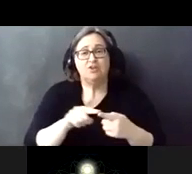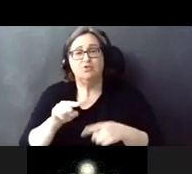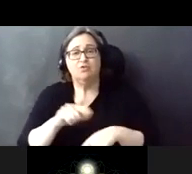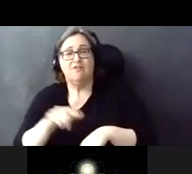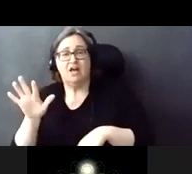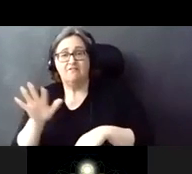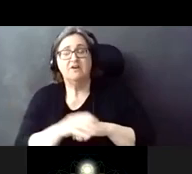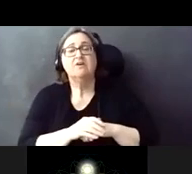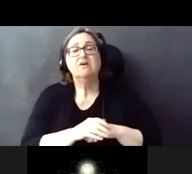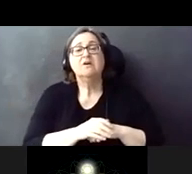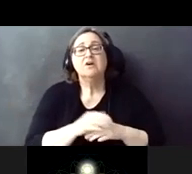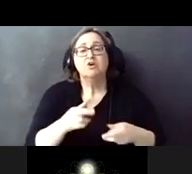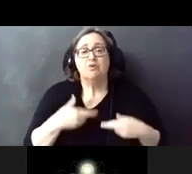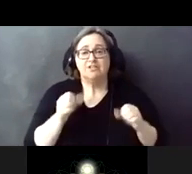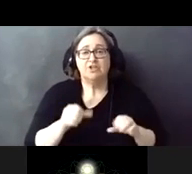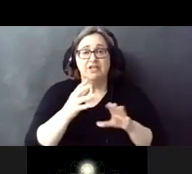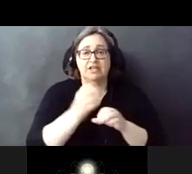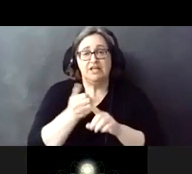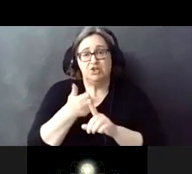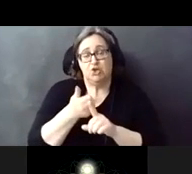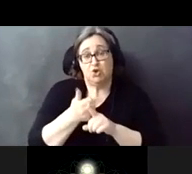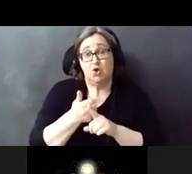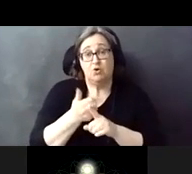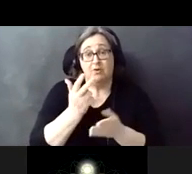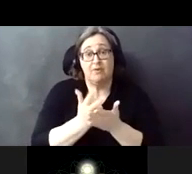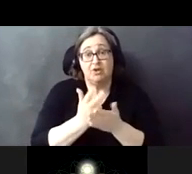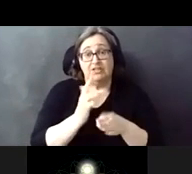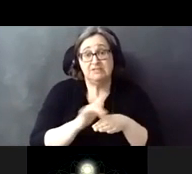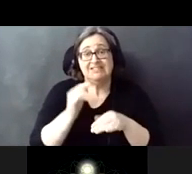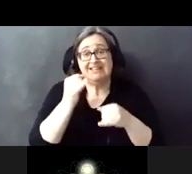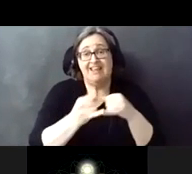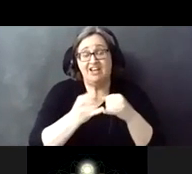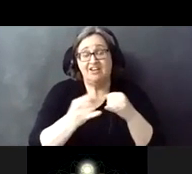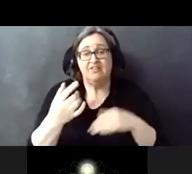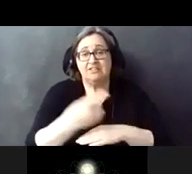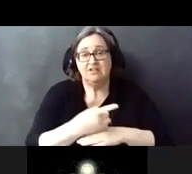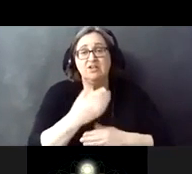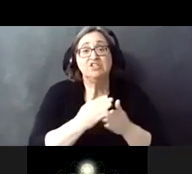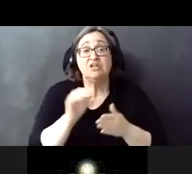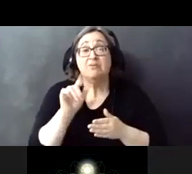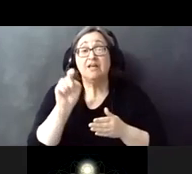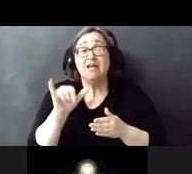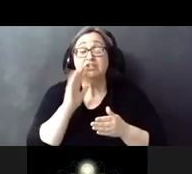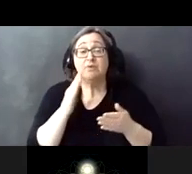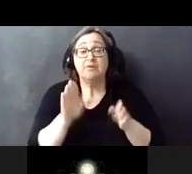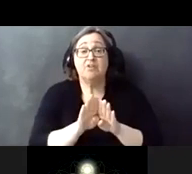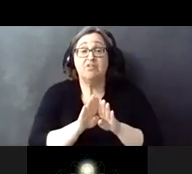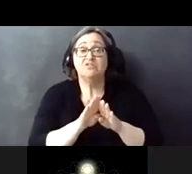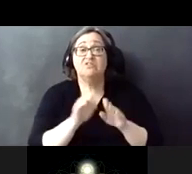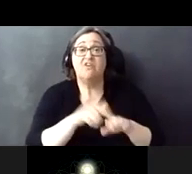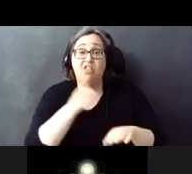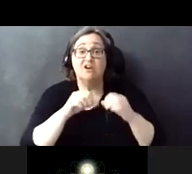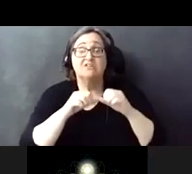and residents will have access to their own spaces at the end of the day some alleys will be closed on an extended basis